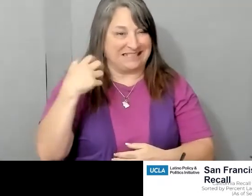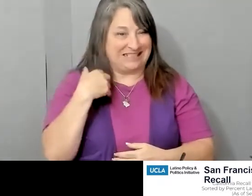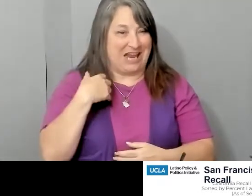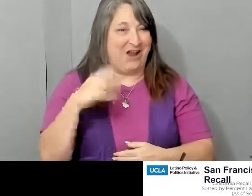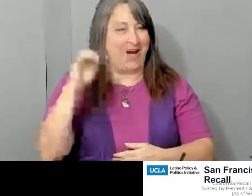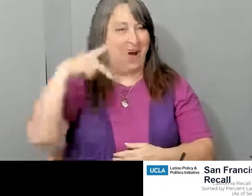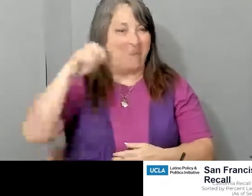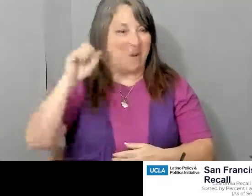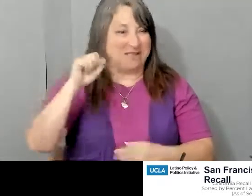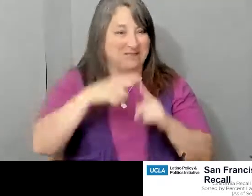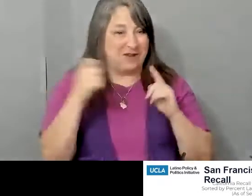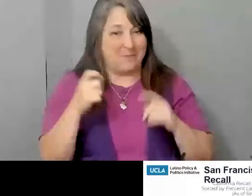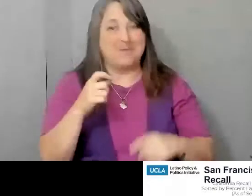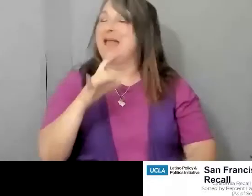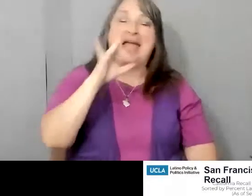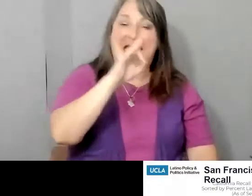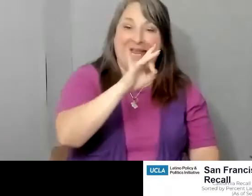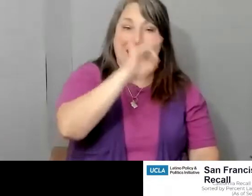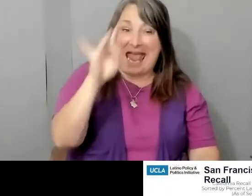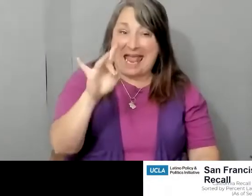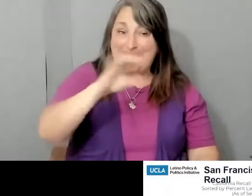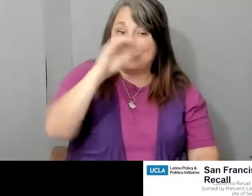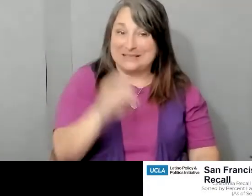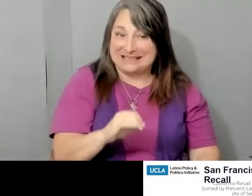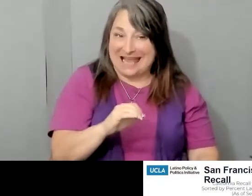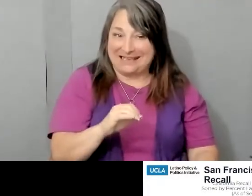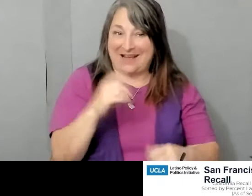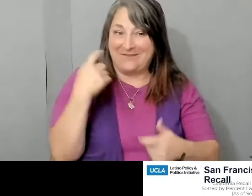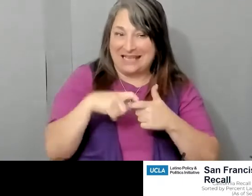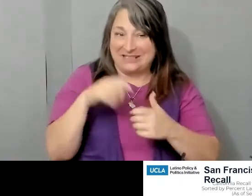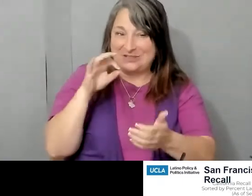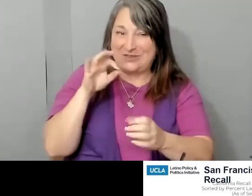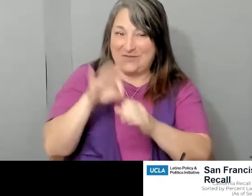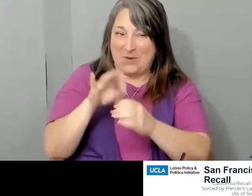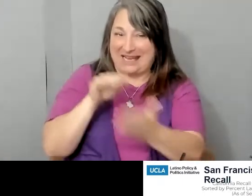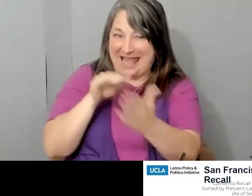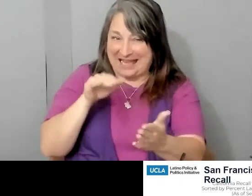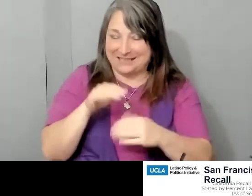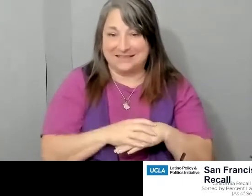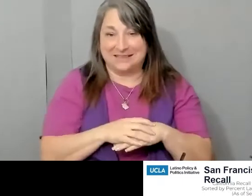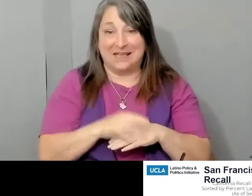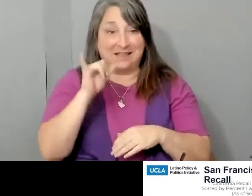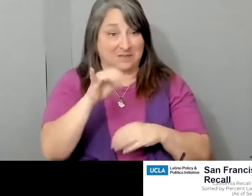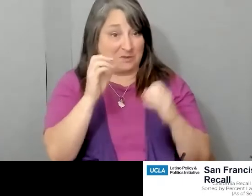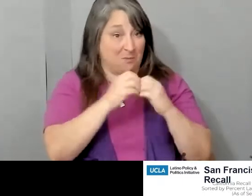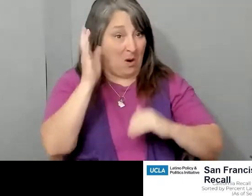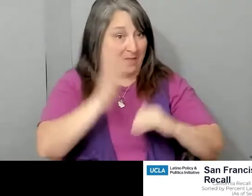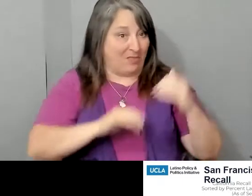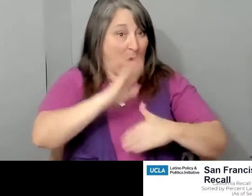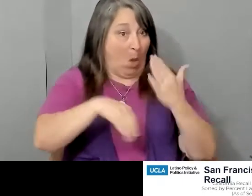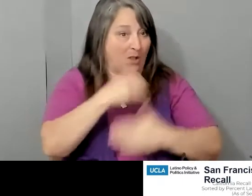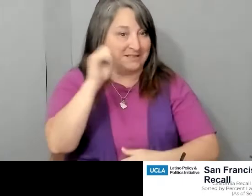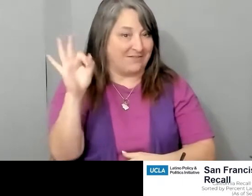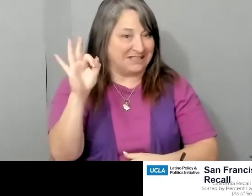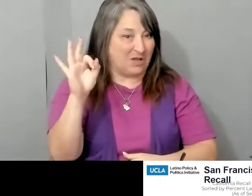% of Latinos voted against the recall here. This even was higher than the overall for the county city of San Francisco, which was